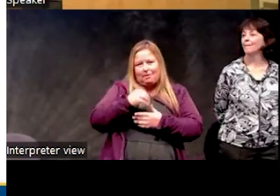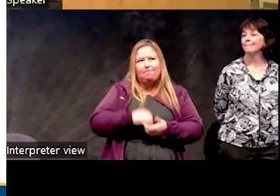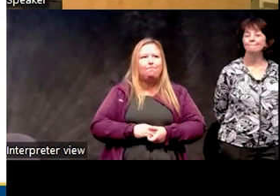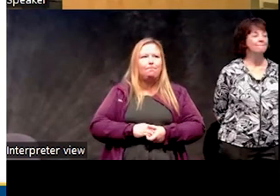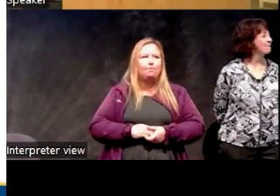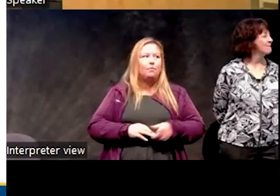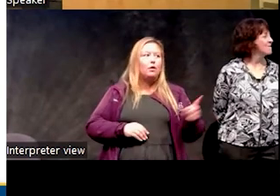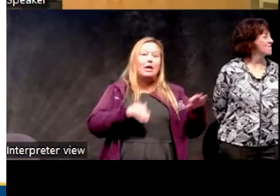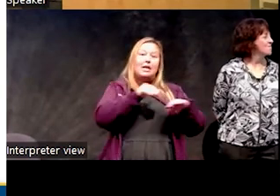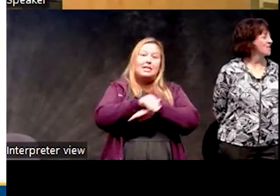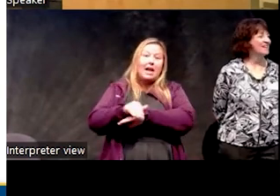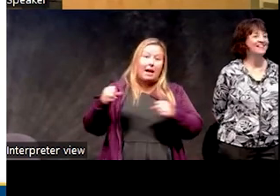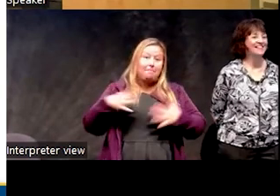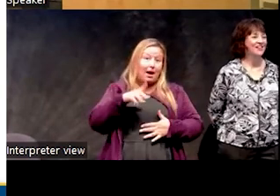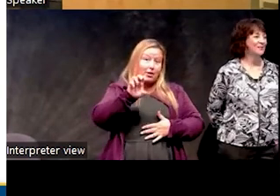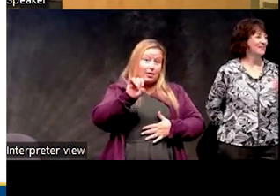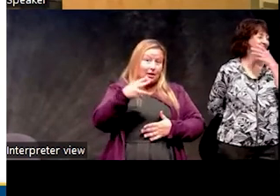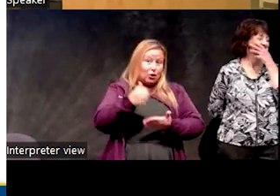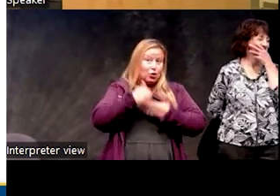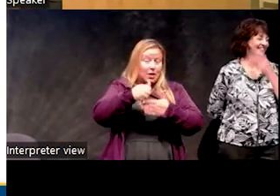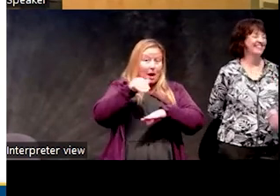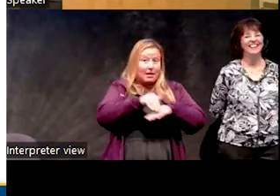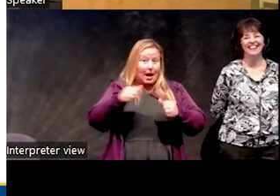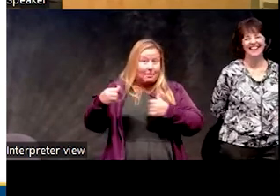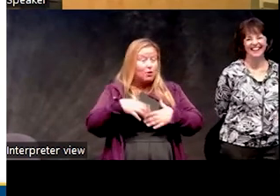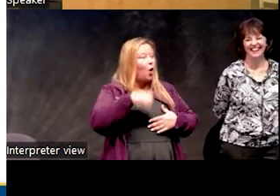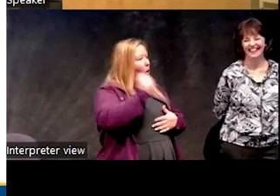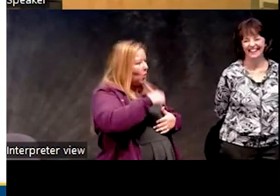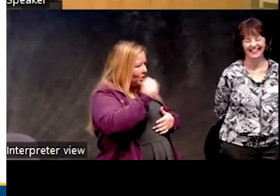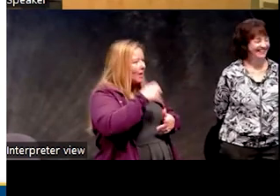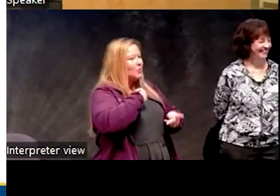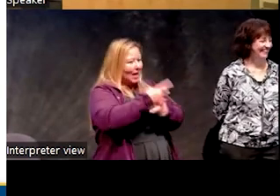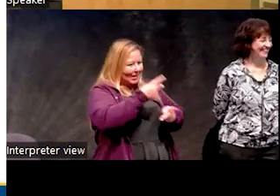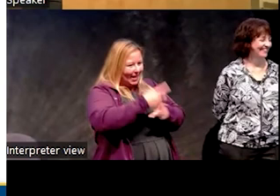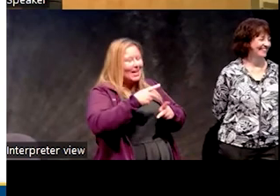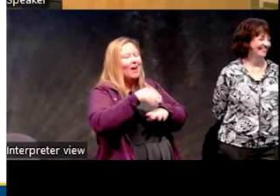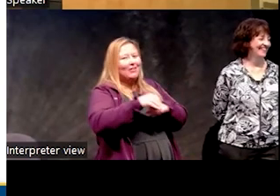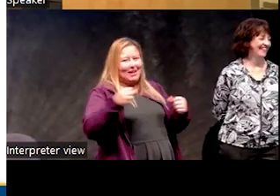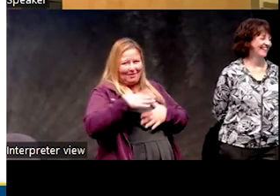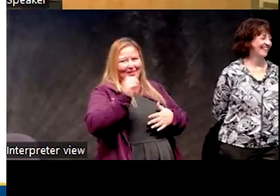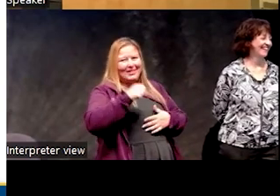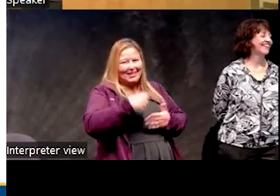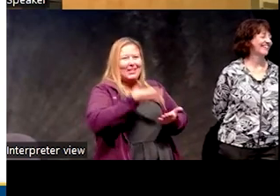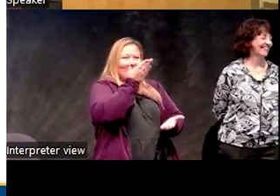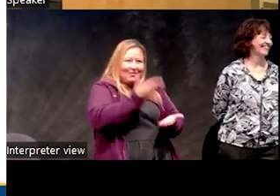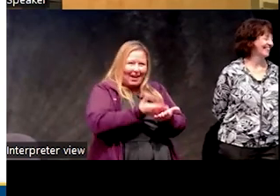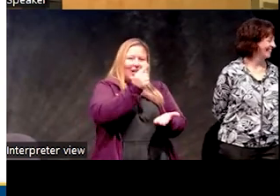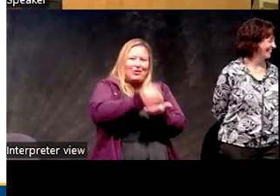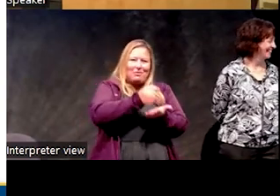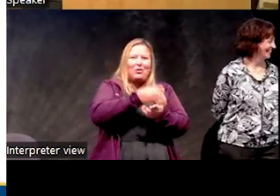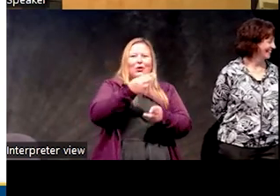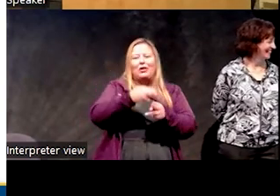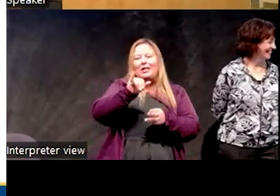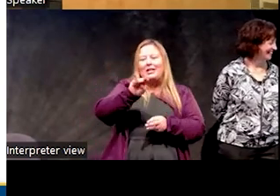What about nightmares, Leisha? Can we treat nightmares? We can treat nightmares. didn't put that in my list, but there's a validated treatment called